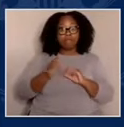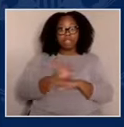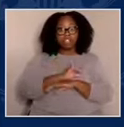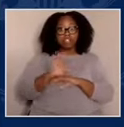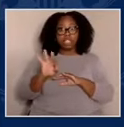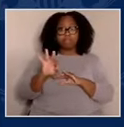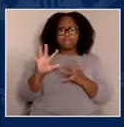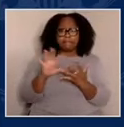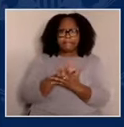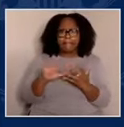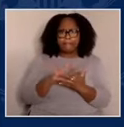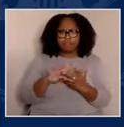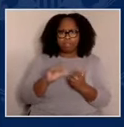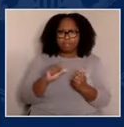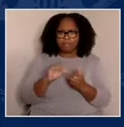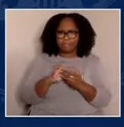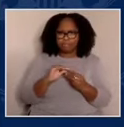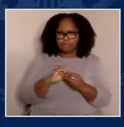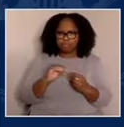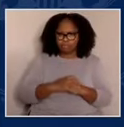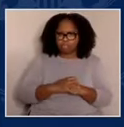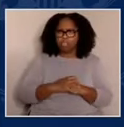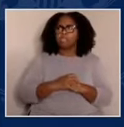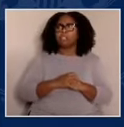And I think it is,